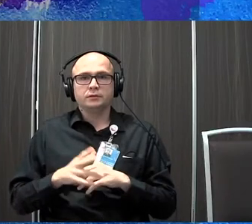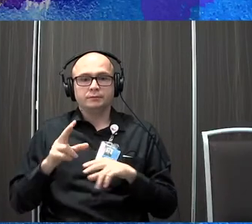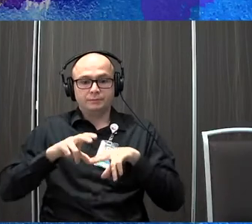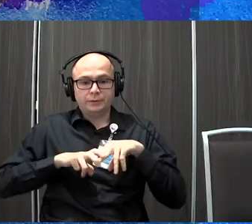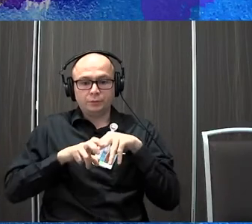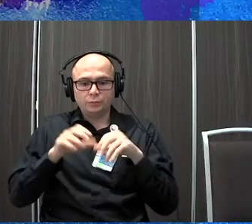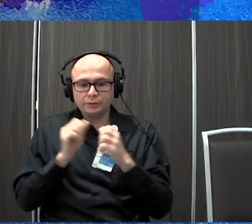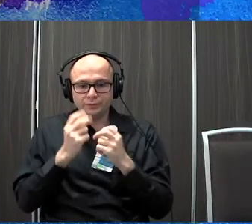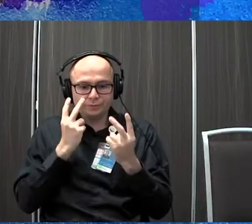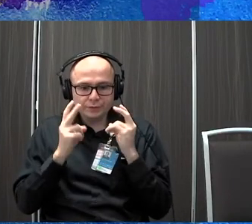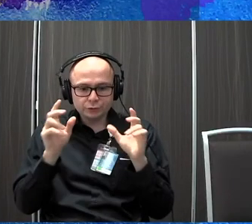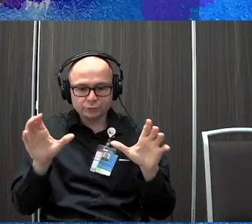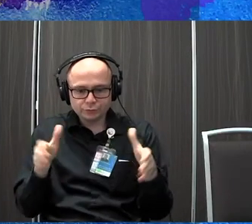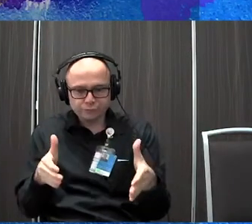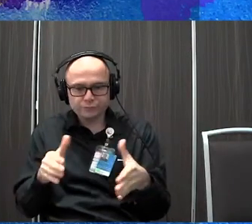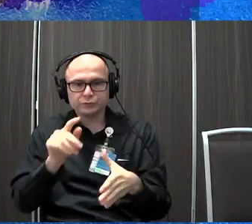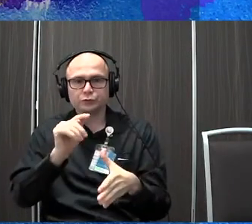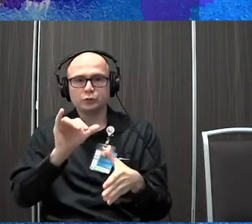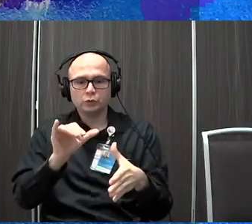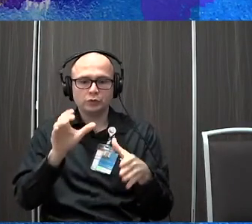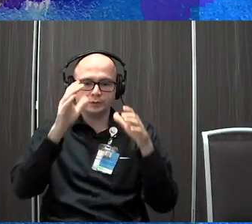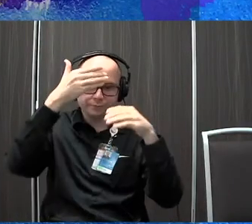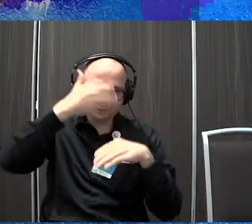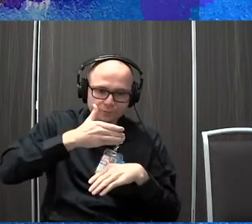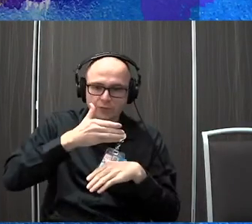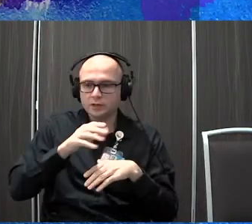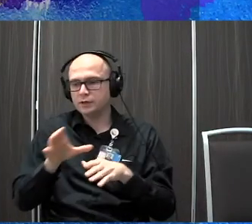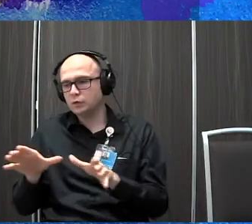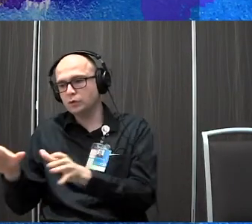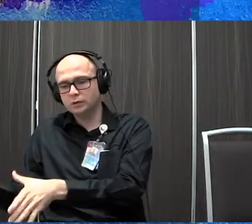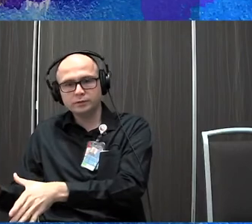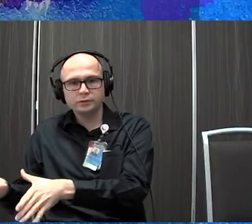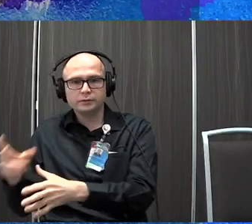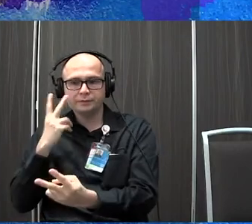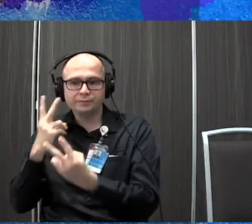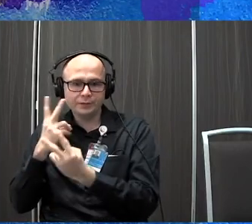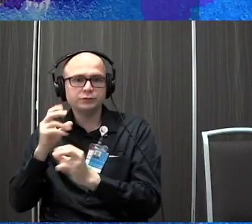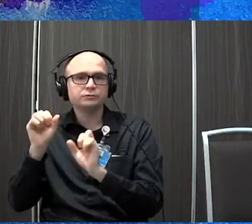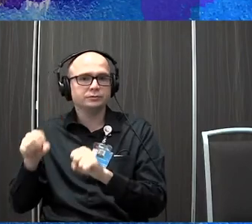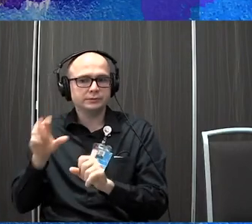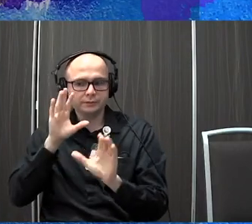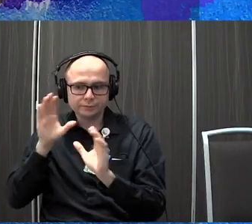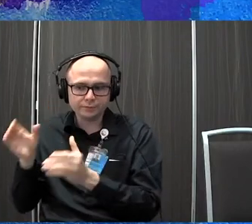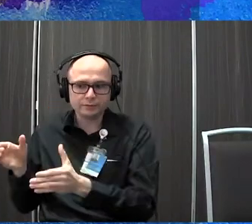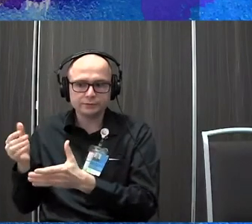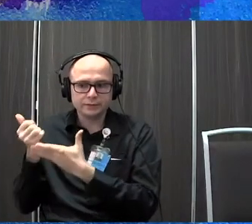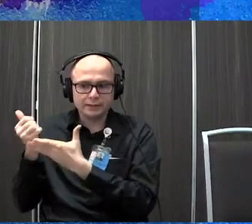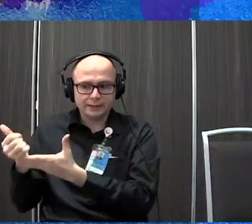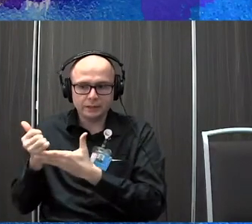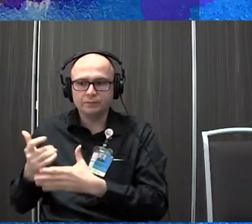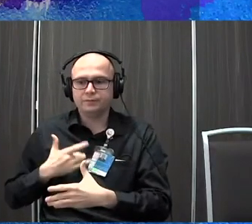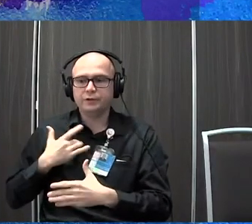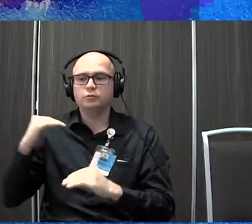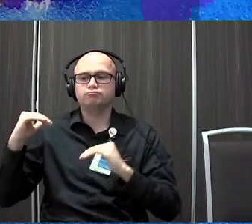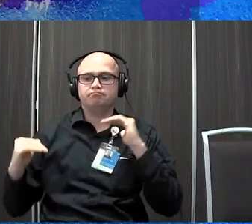focus with a toy, you know, either in front of them or off to the side, something visually that they can focus on will help give them that sense of